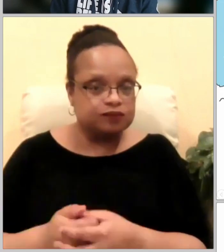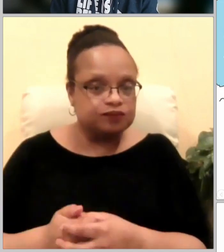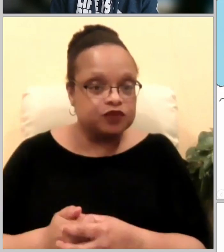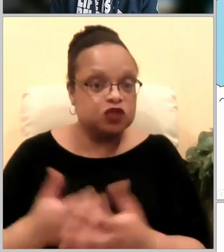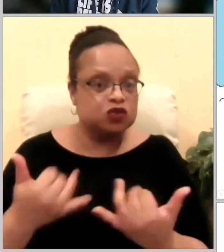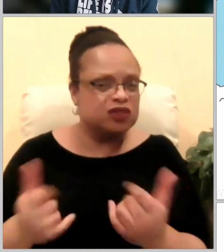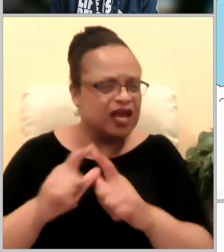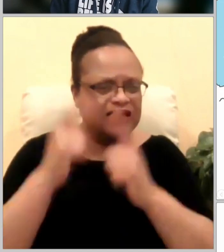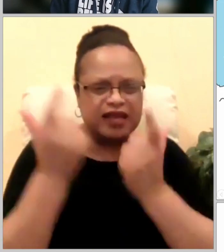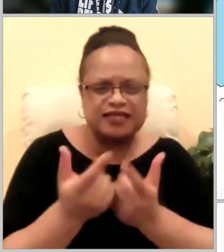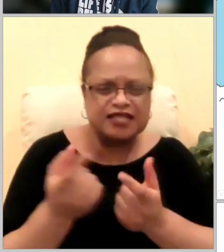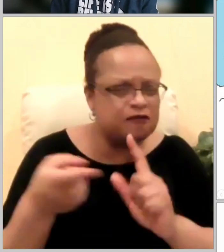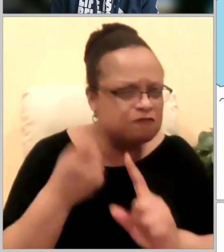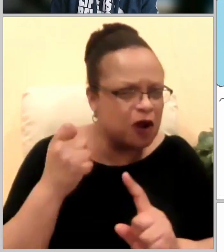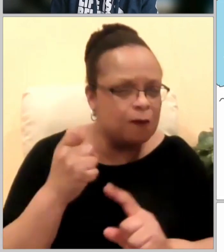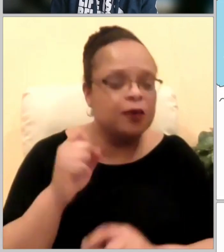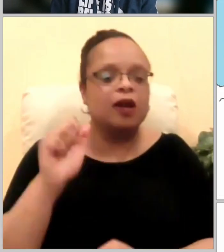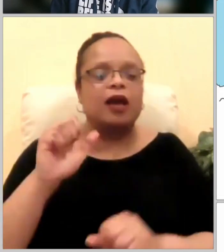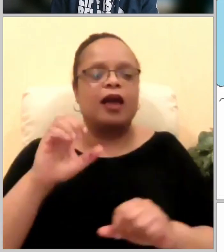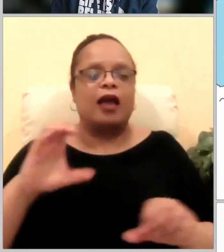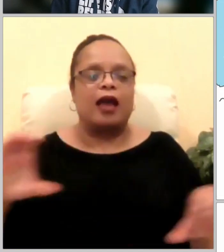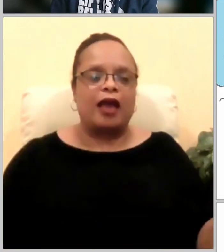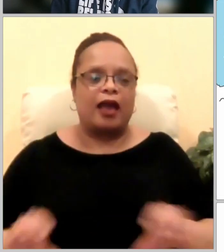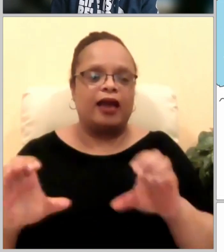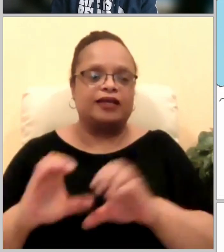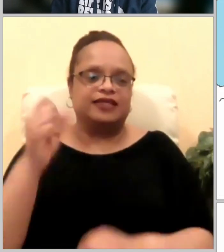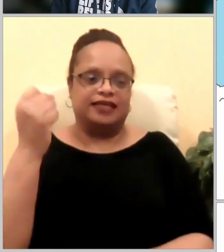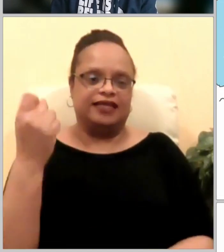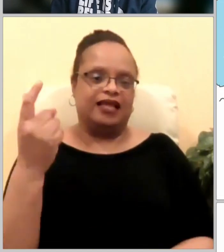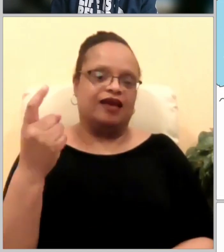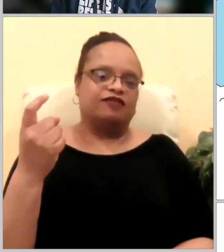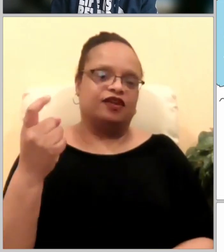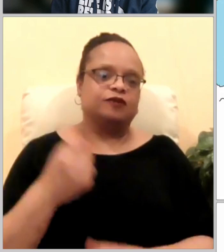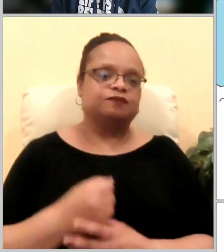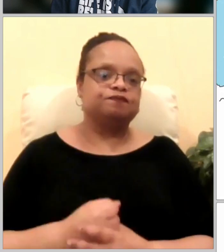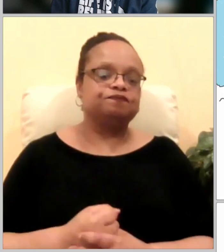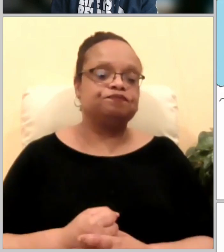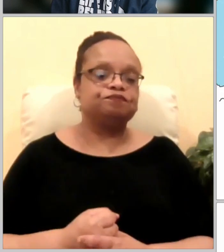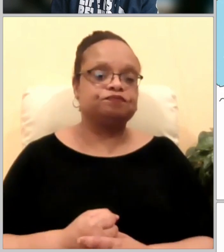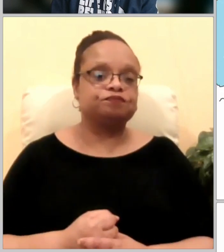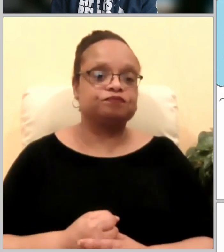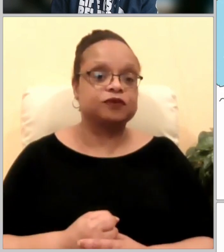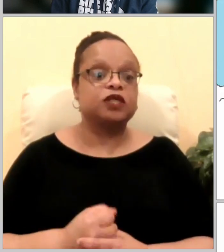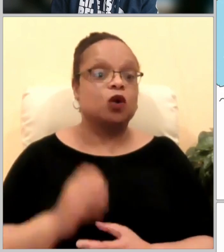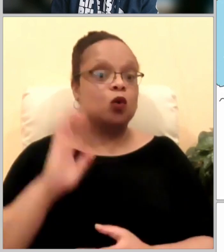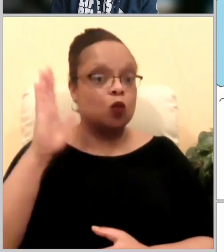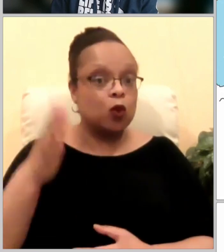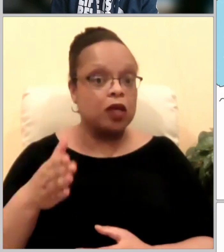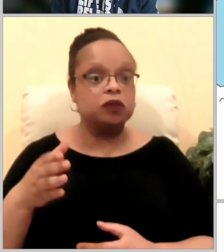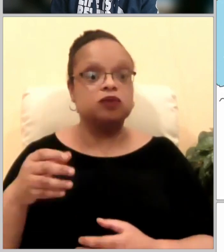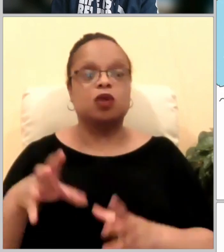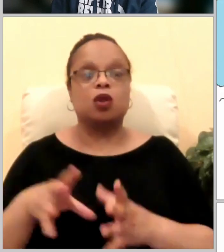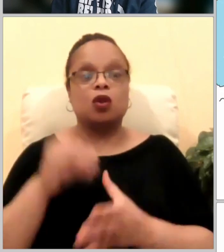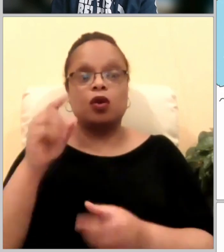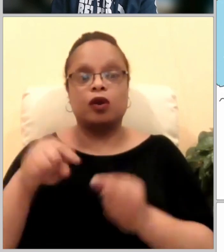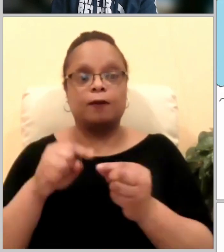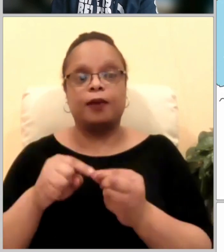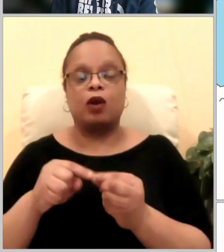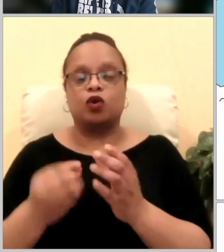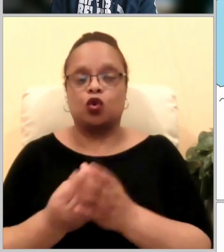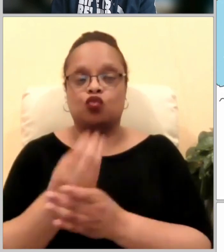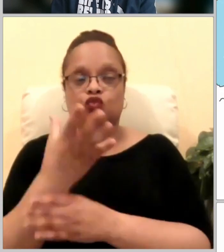lesson is coming from acts chapter 11 and so we're to be looking at the growth of the early church despite